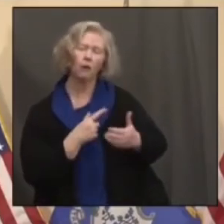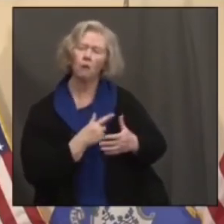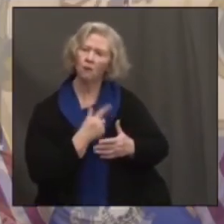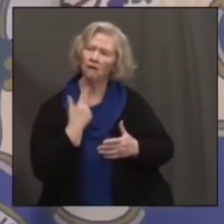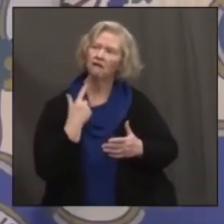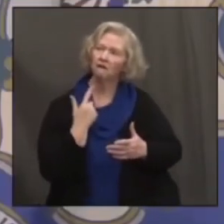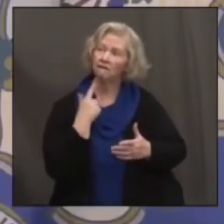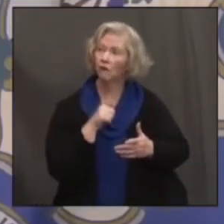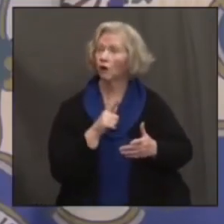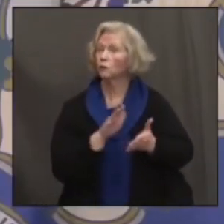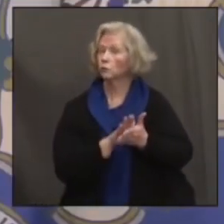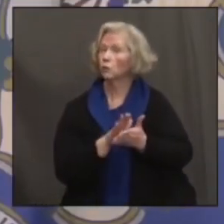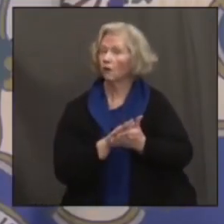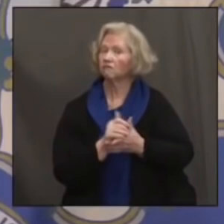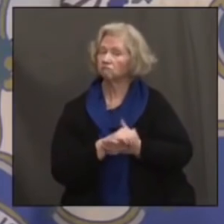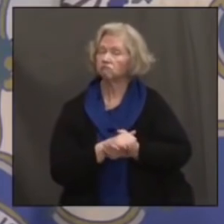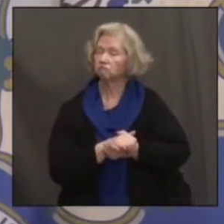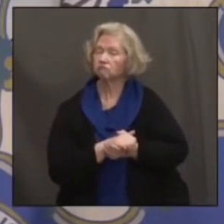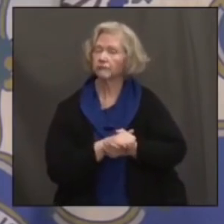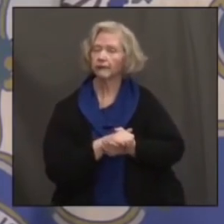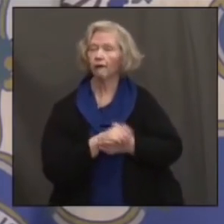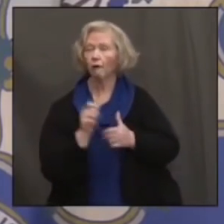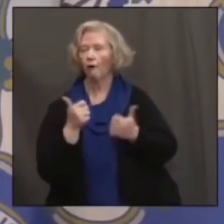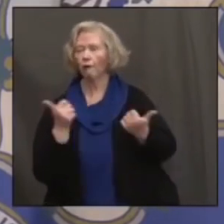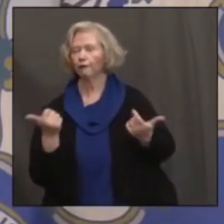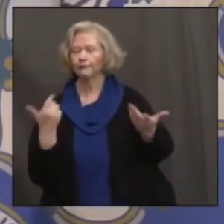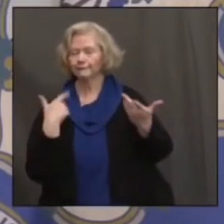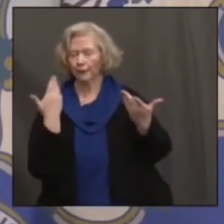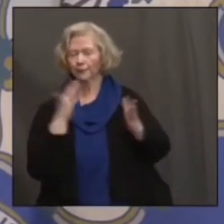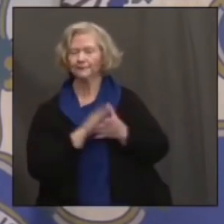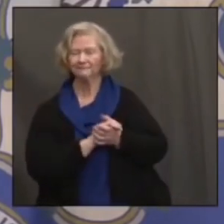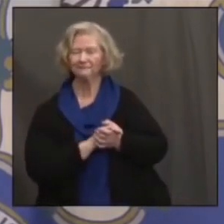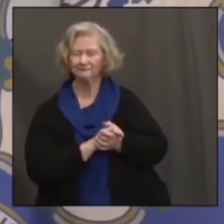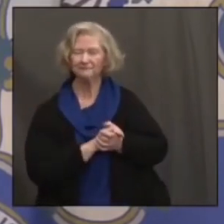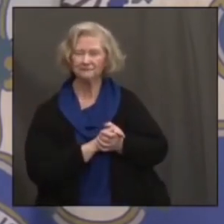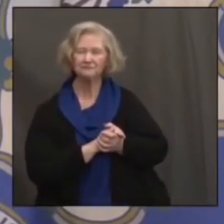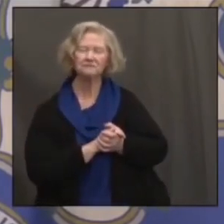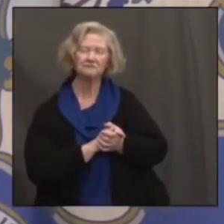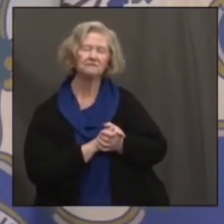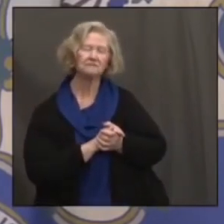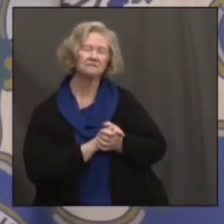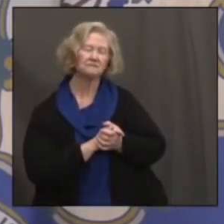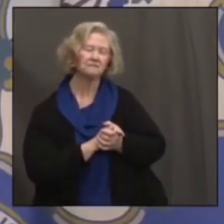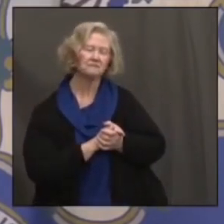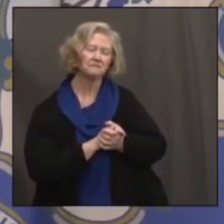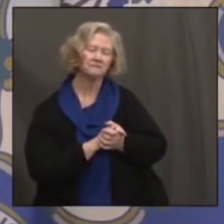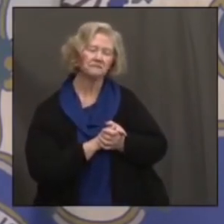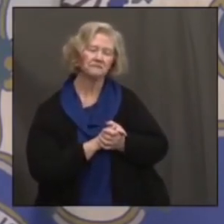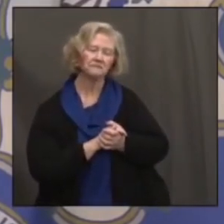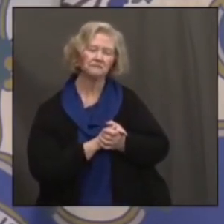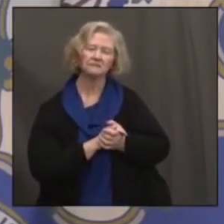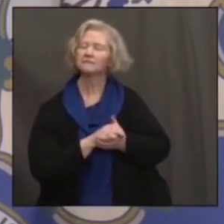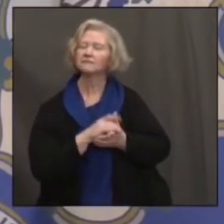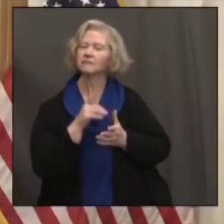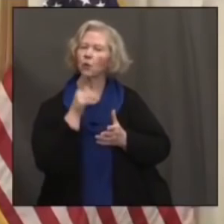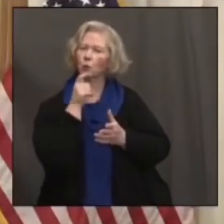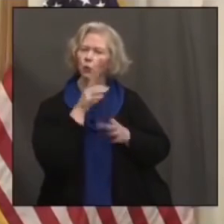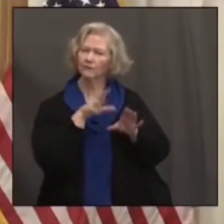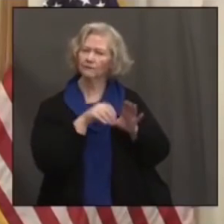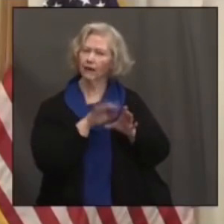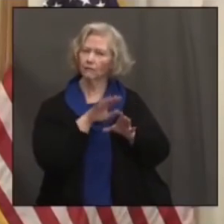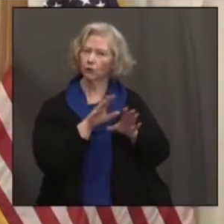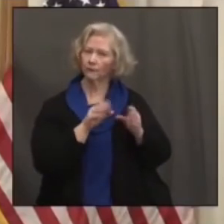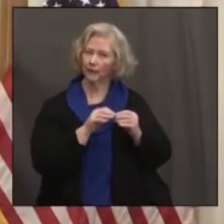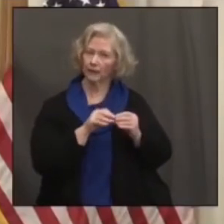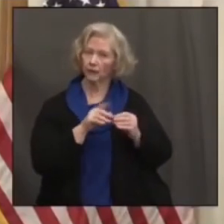in schools, yes. Okay. We'll figure out what we do beyond that. Right. And who all was at this meeting? Was it